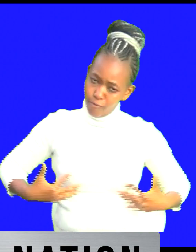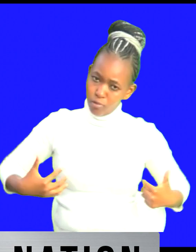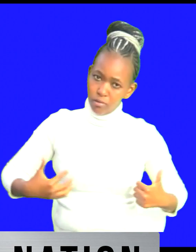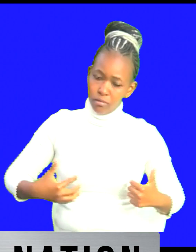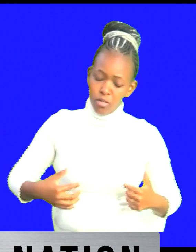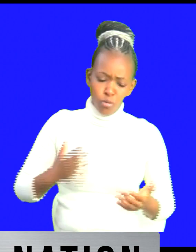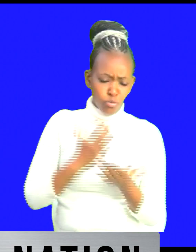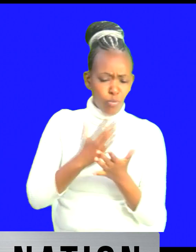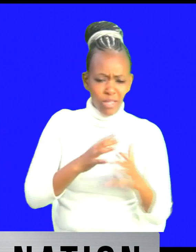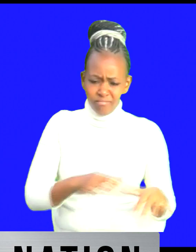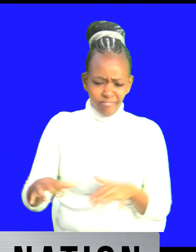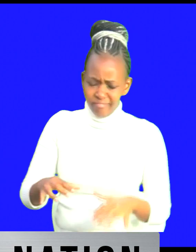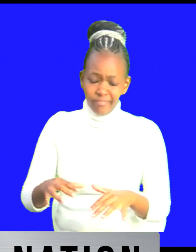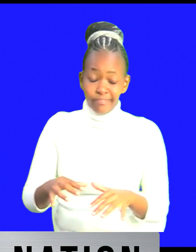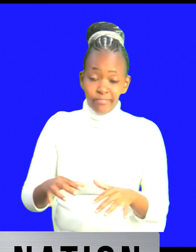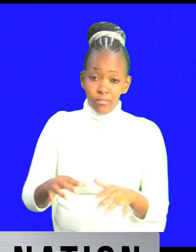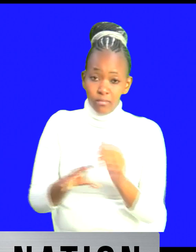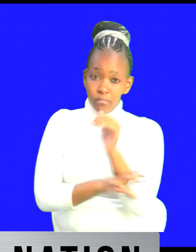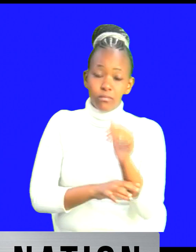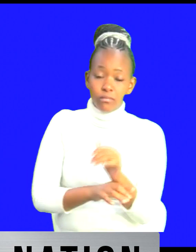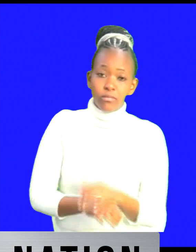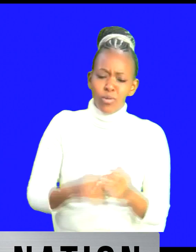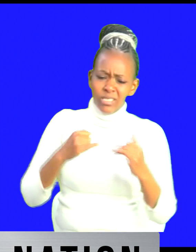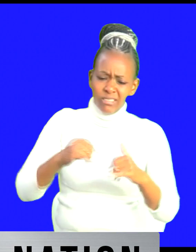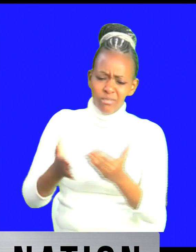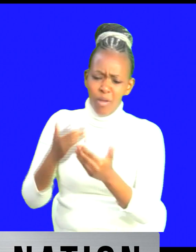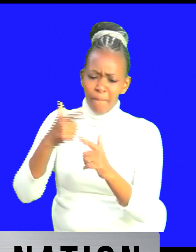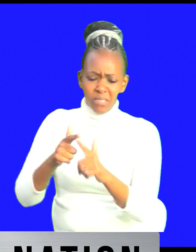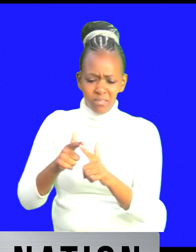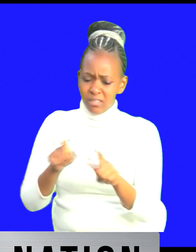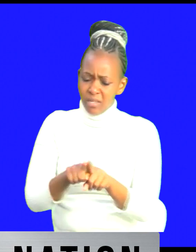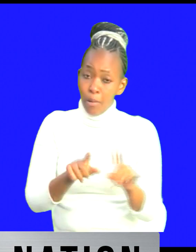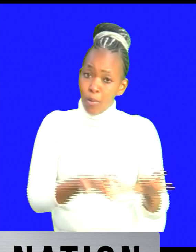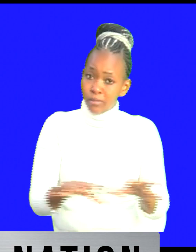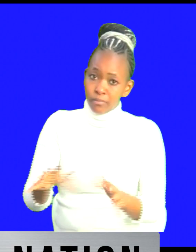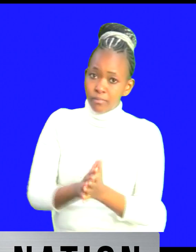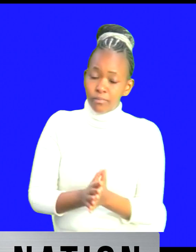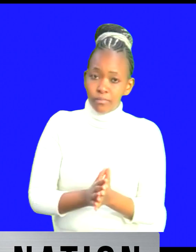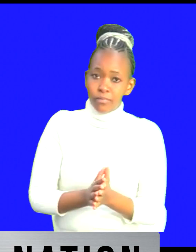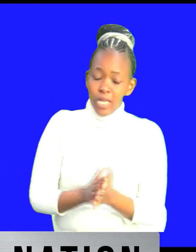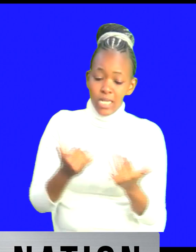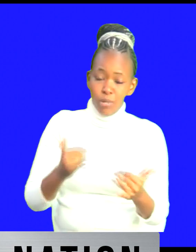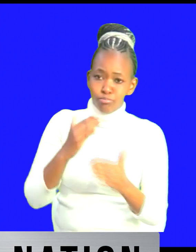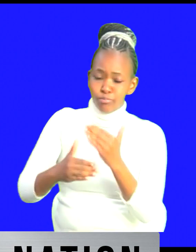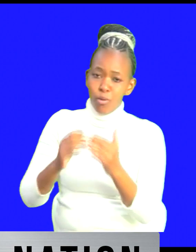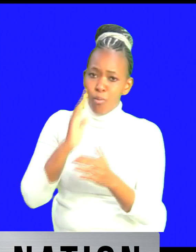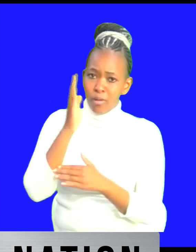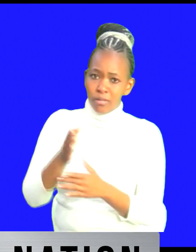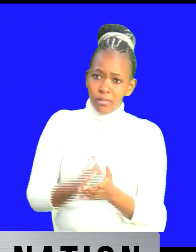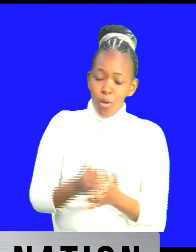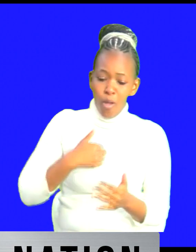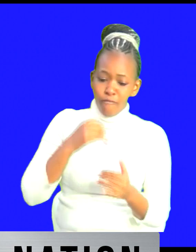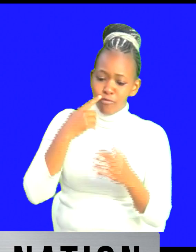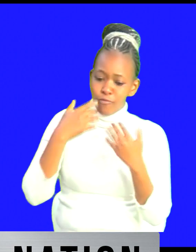as much as we are giving right yeah right wow we have to come to a stop we have to